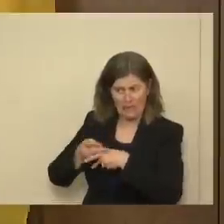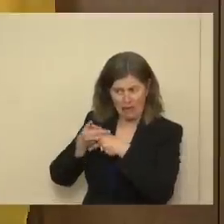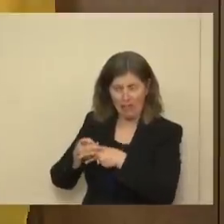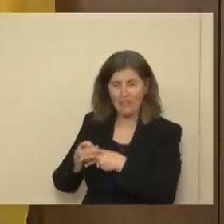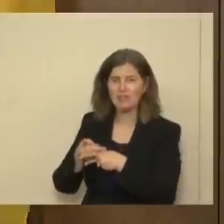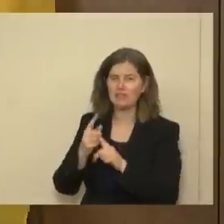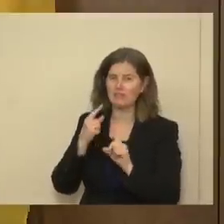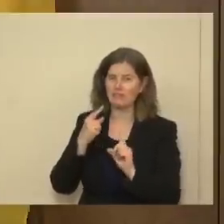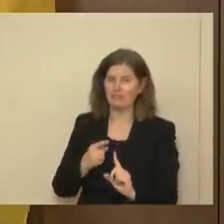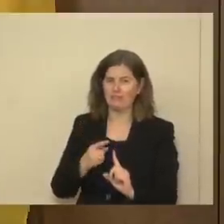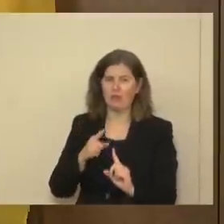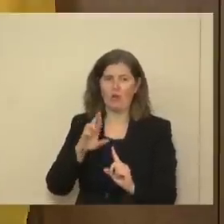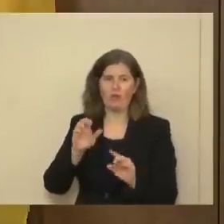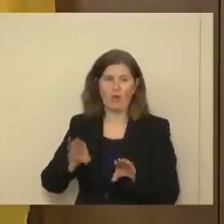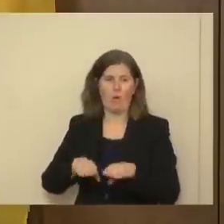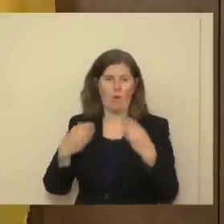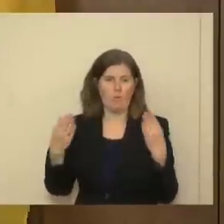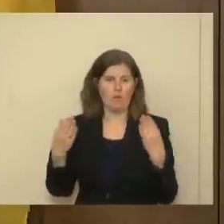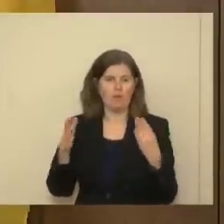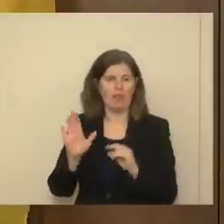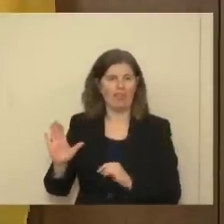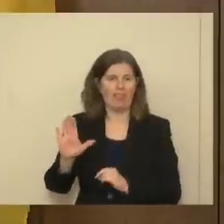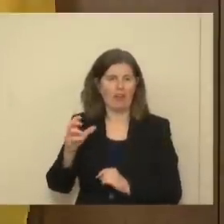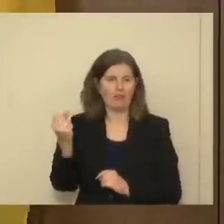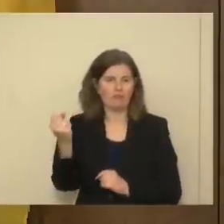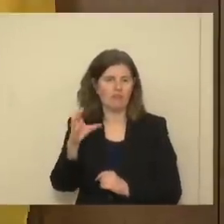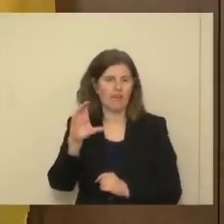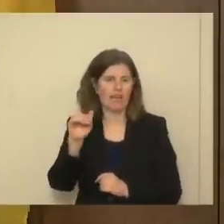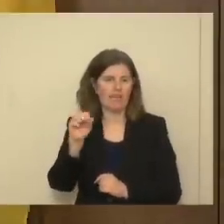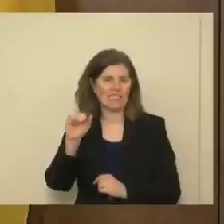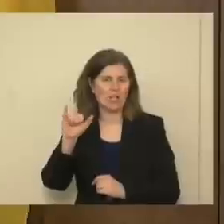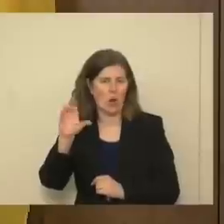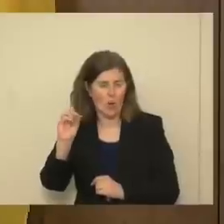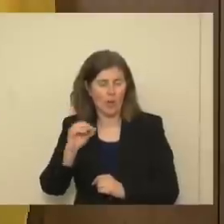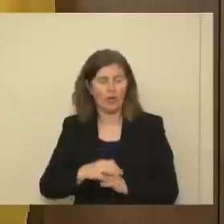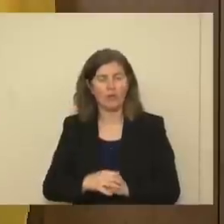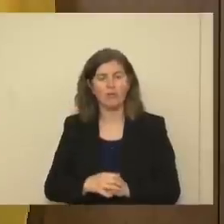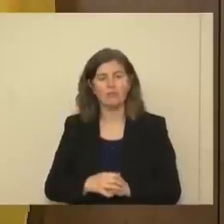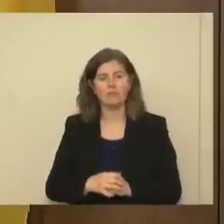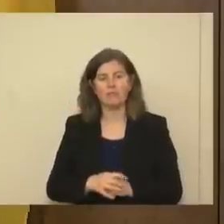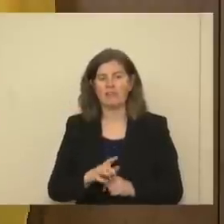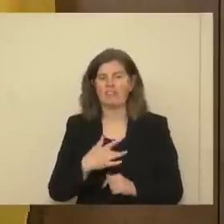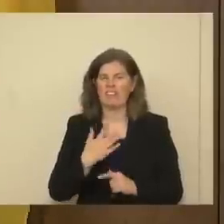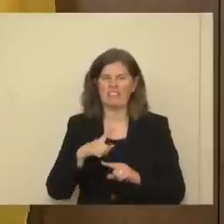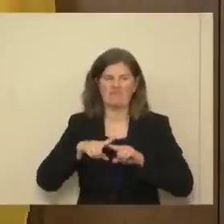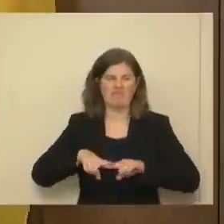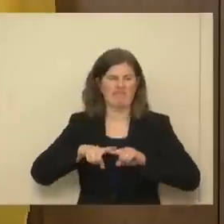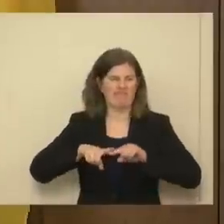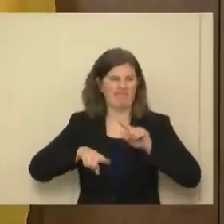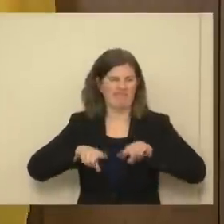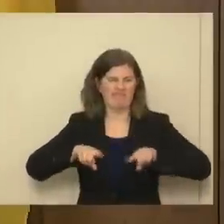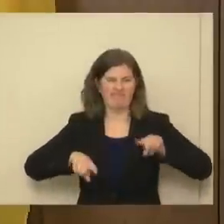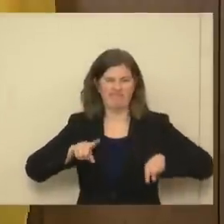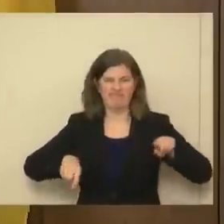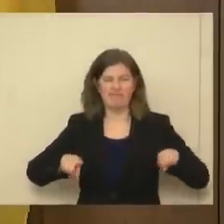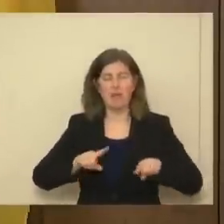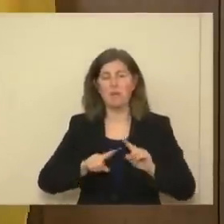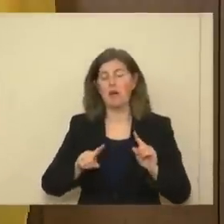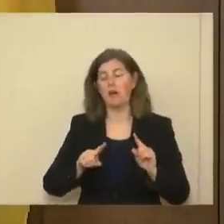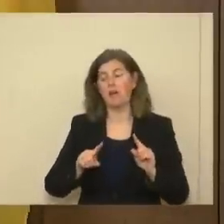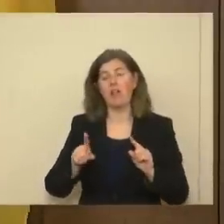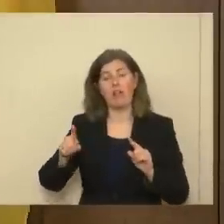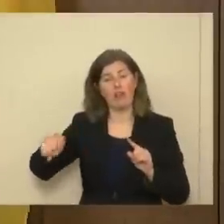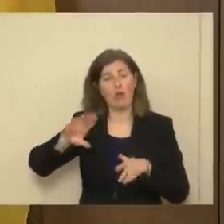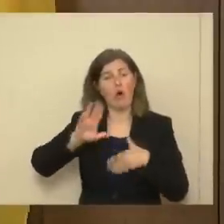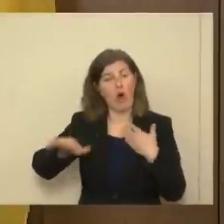and particularly to reopen their casinos. And so I think it's just depended, but they are all